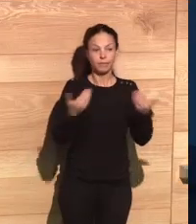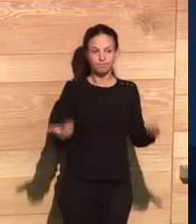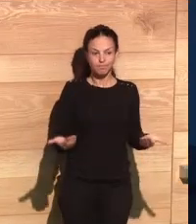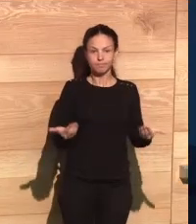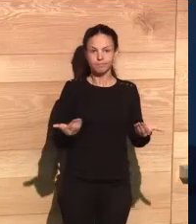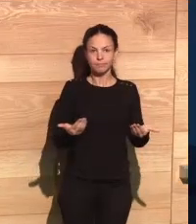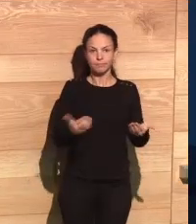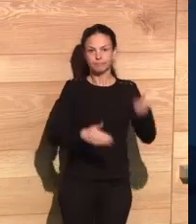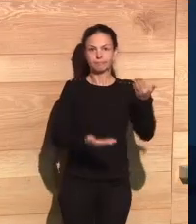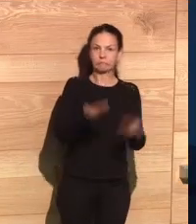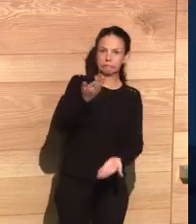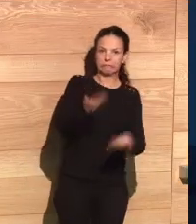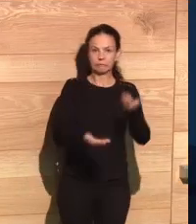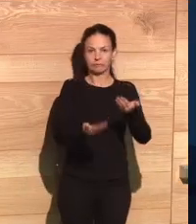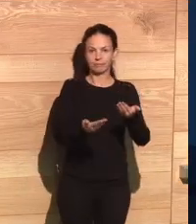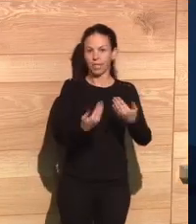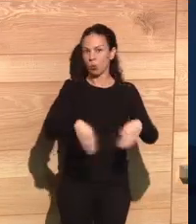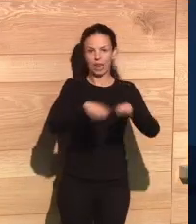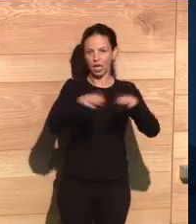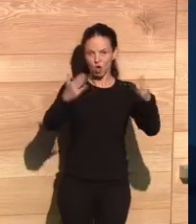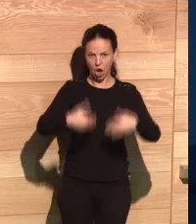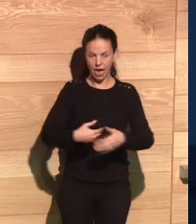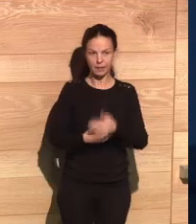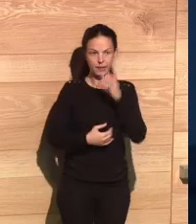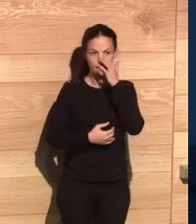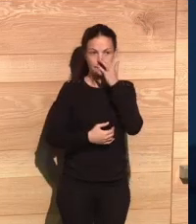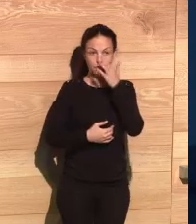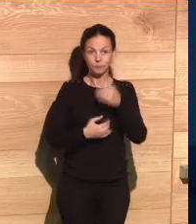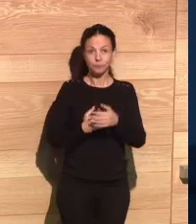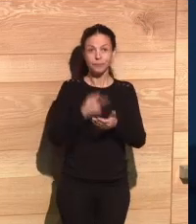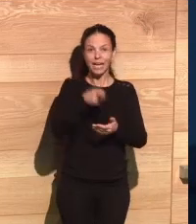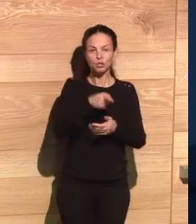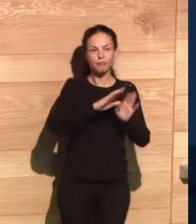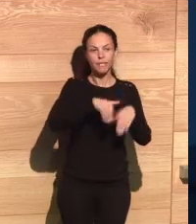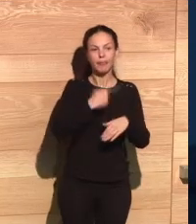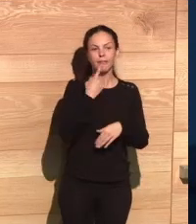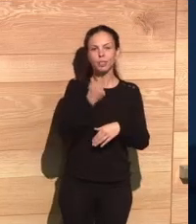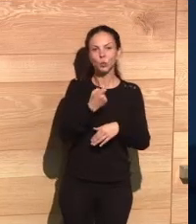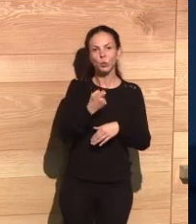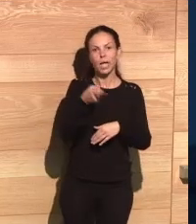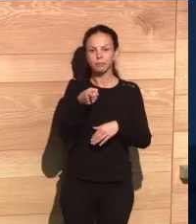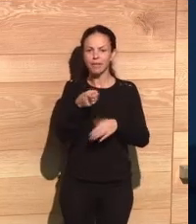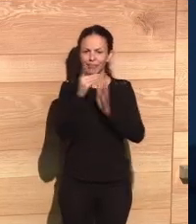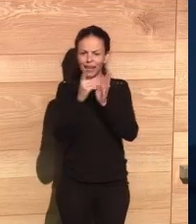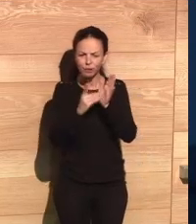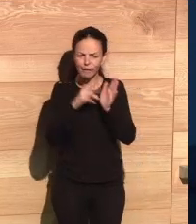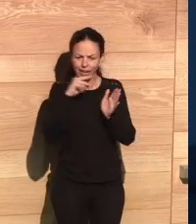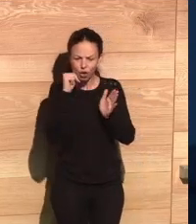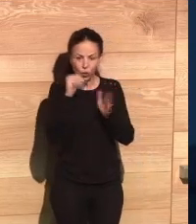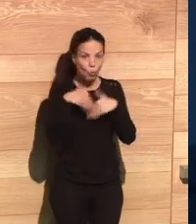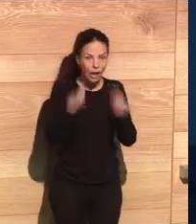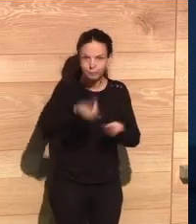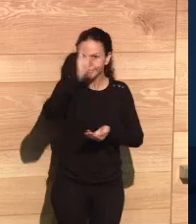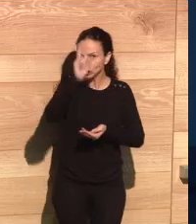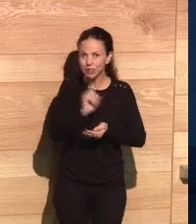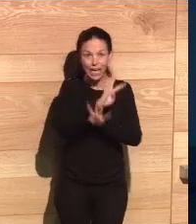they have the means to process them in a way that can make them earn more money. And this is an unbalance that is